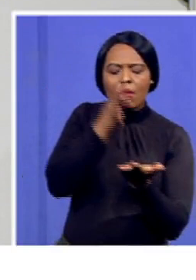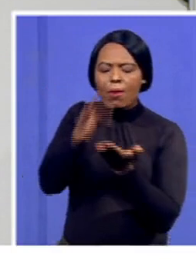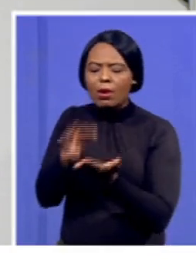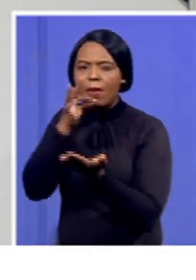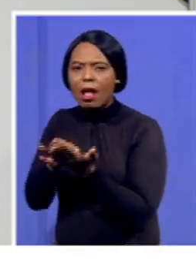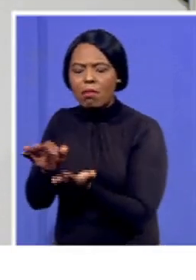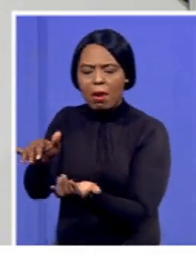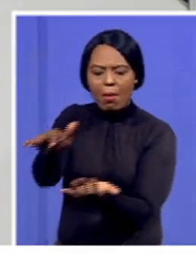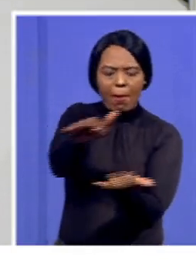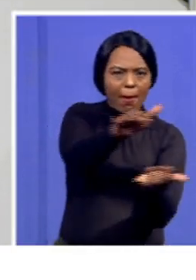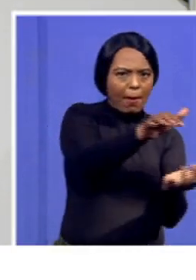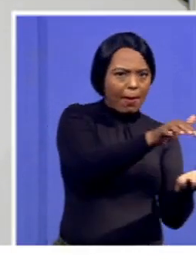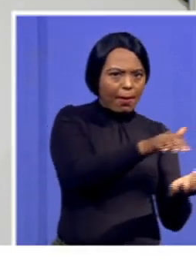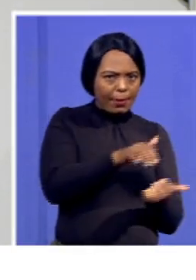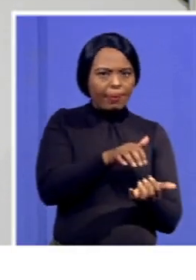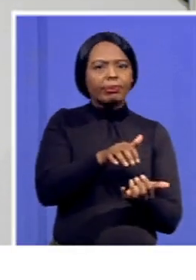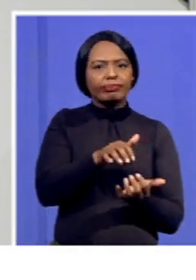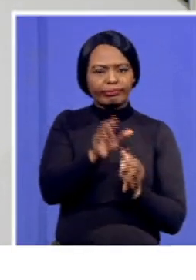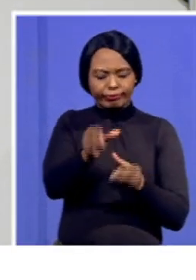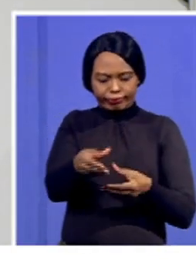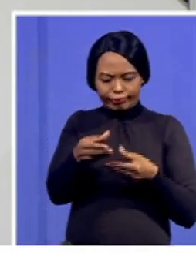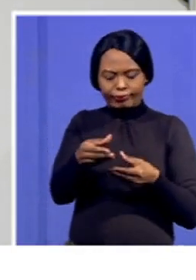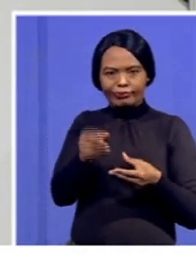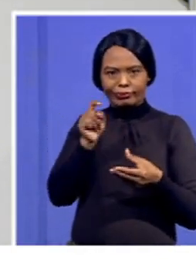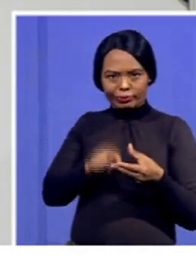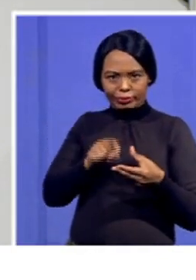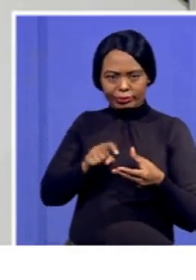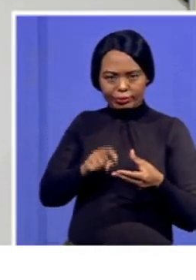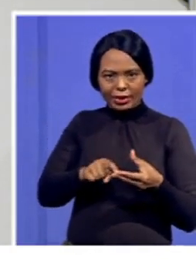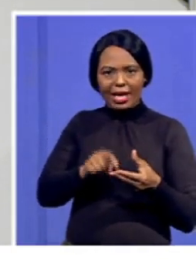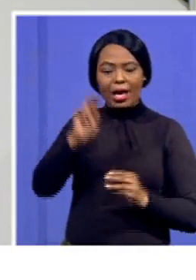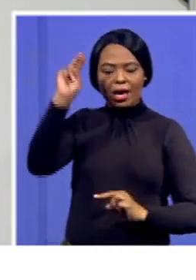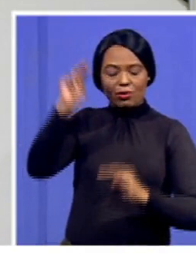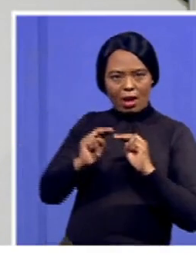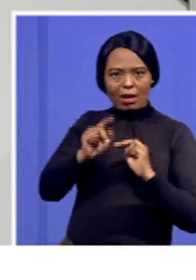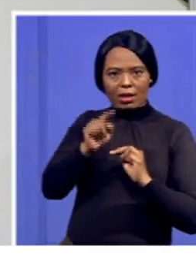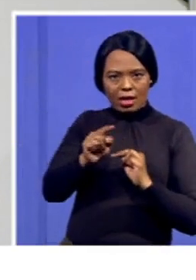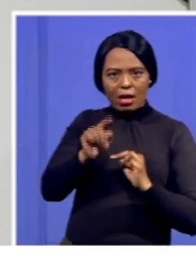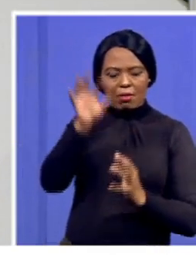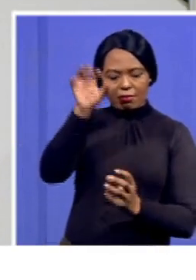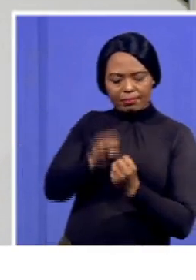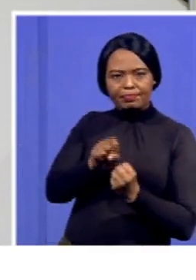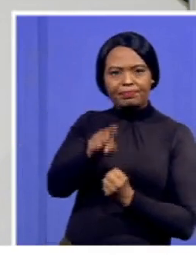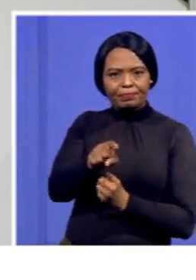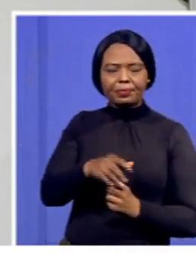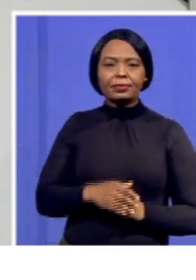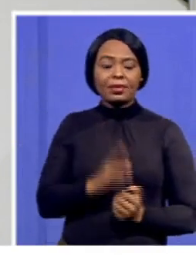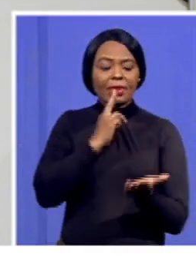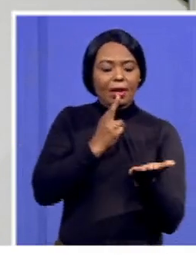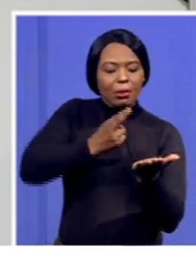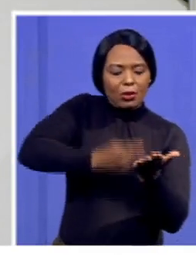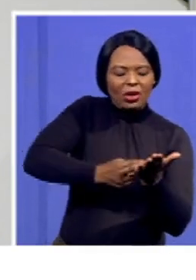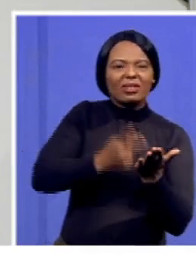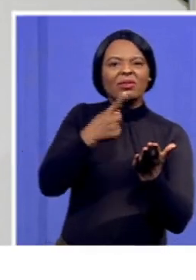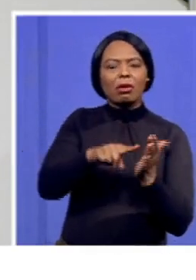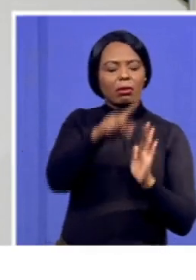forward, but in a nutshell, under each topic, the report recaps on the policy objectives,